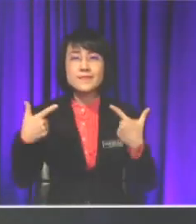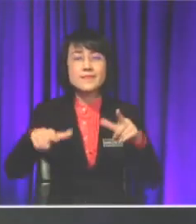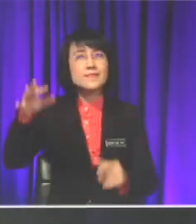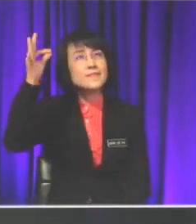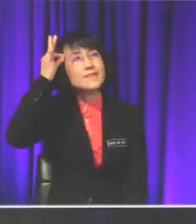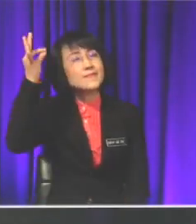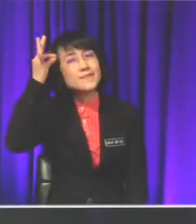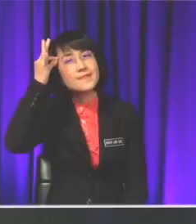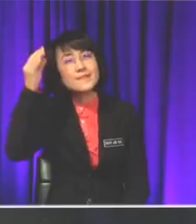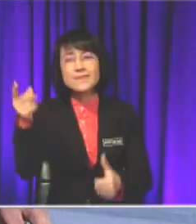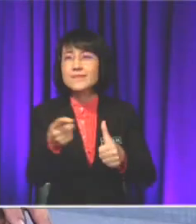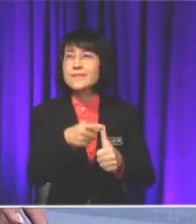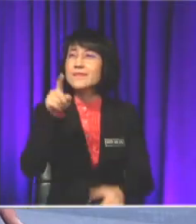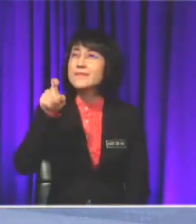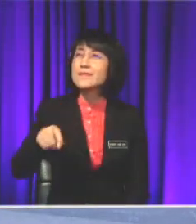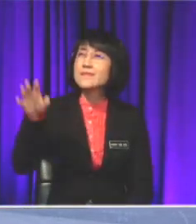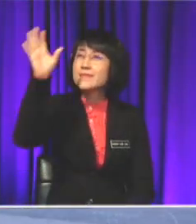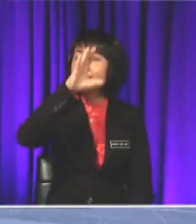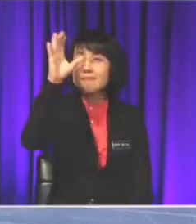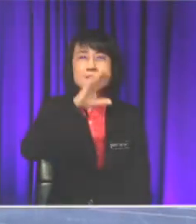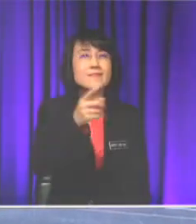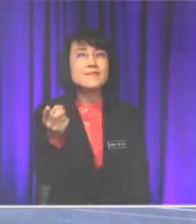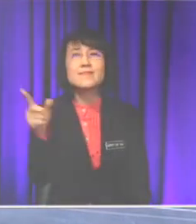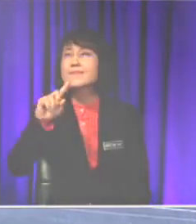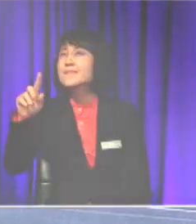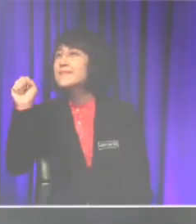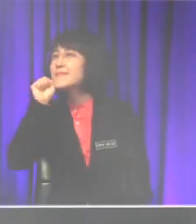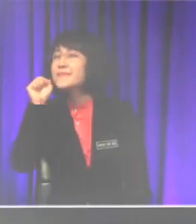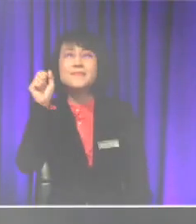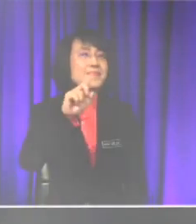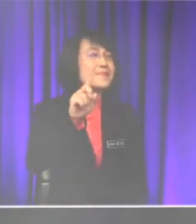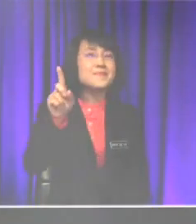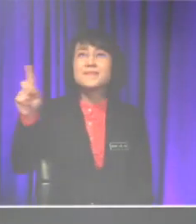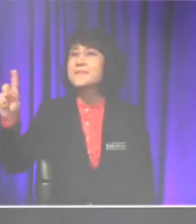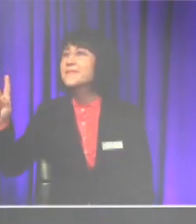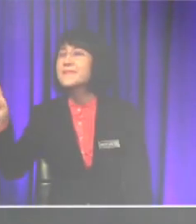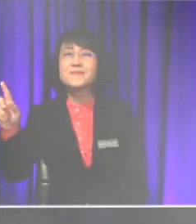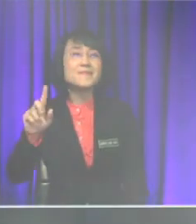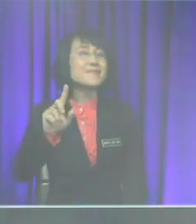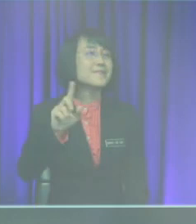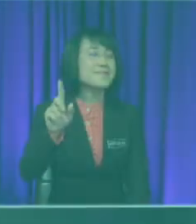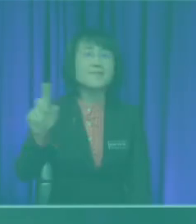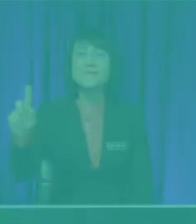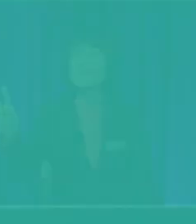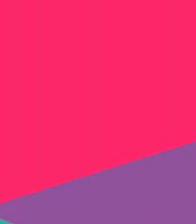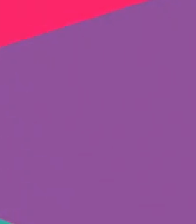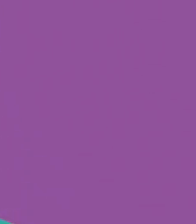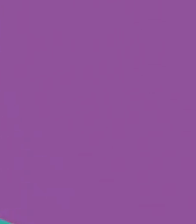out Alright, but first I have to find you Miss Sim, are you there? Here, I'm here Where? Here, over here